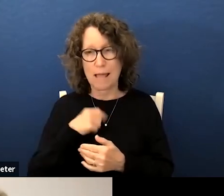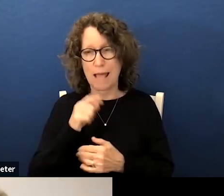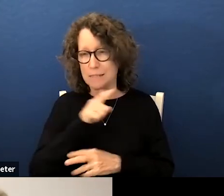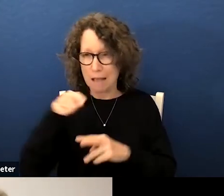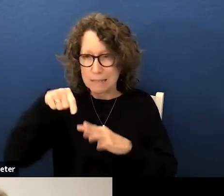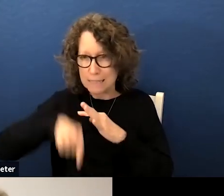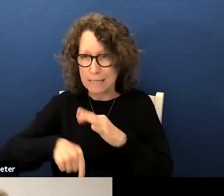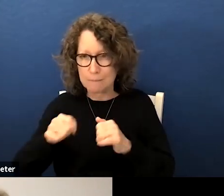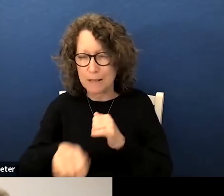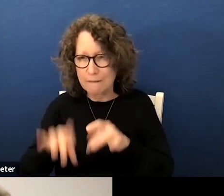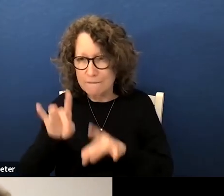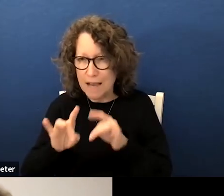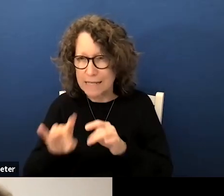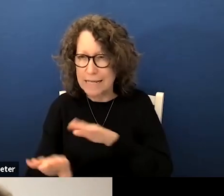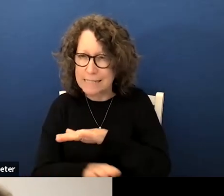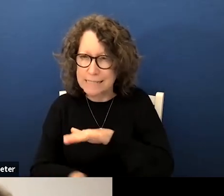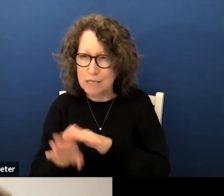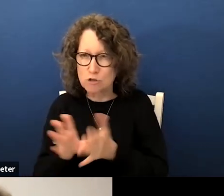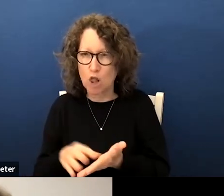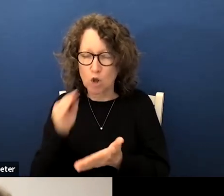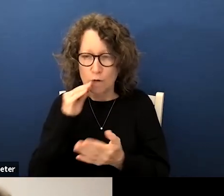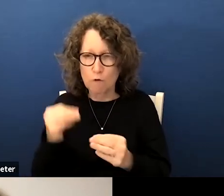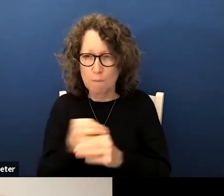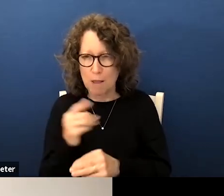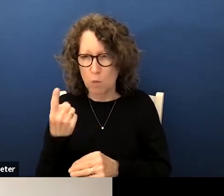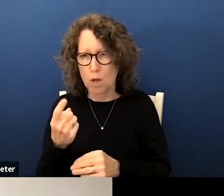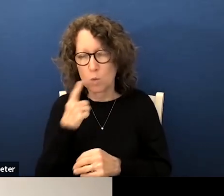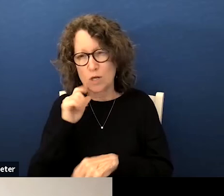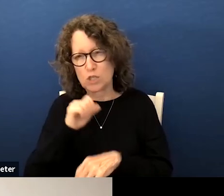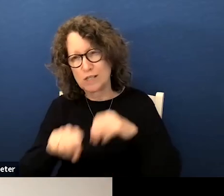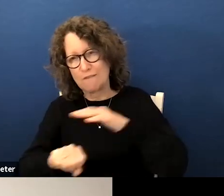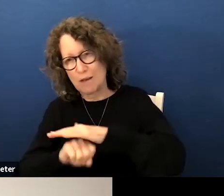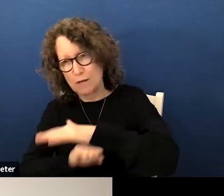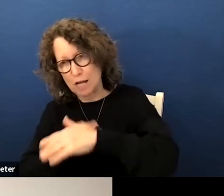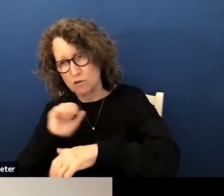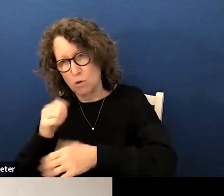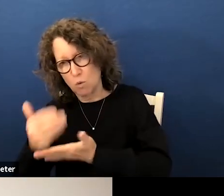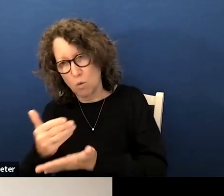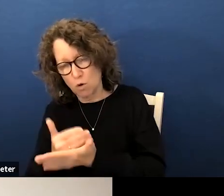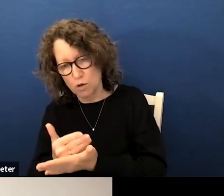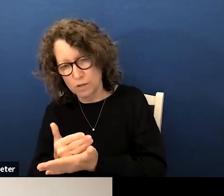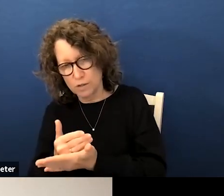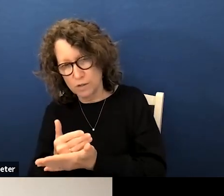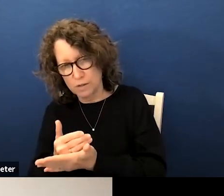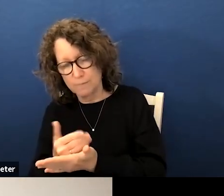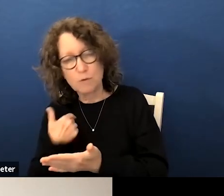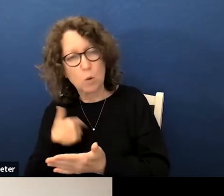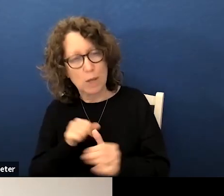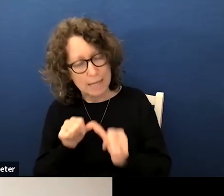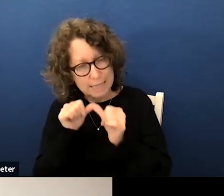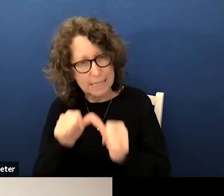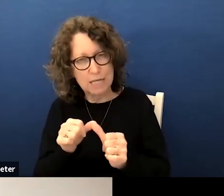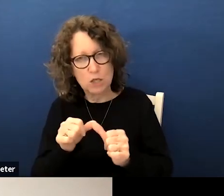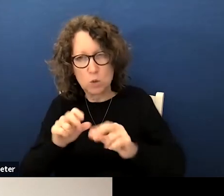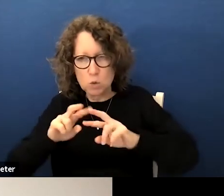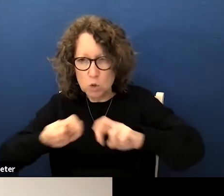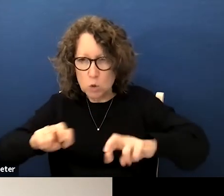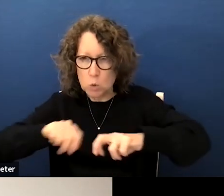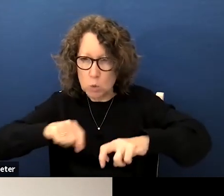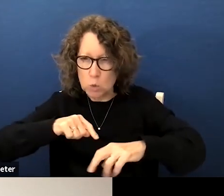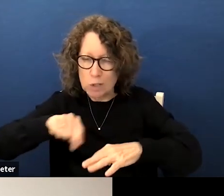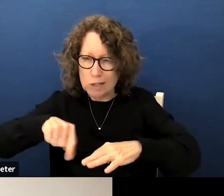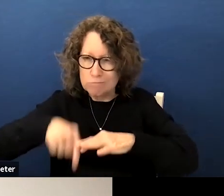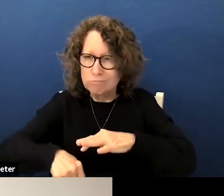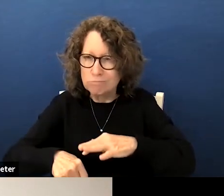into defining essential learning for math one which of course is a foundational course at the start of high school we continue to deepen teachers